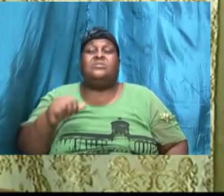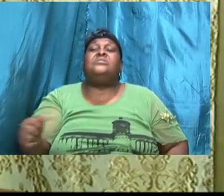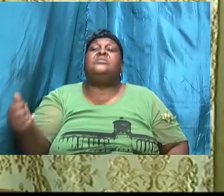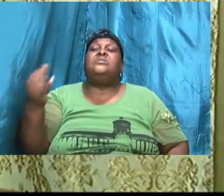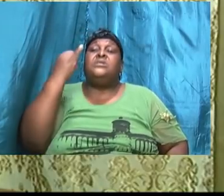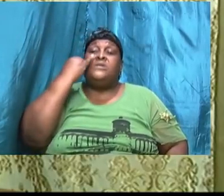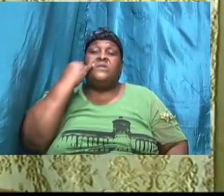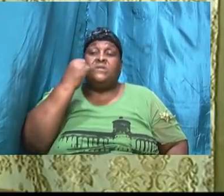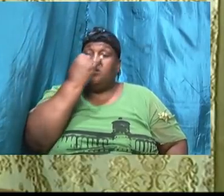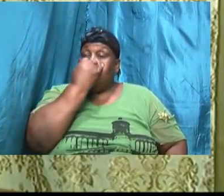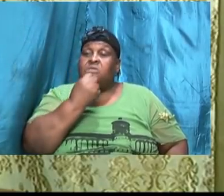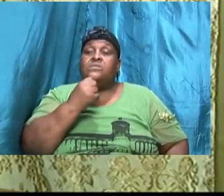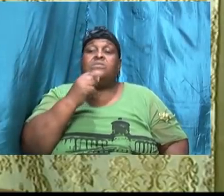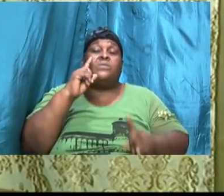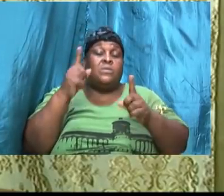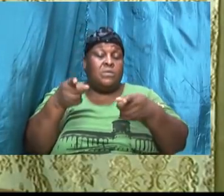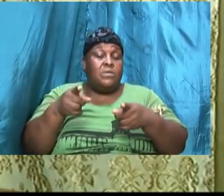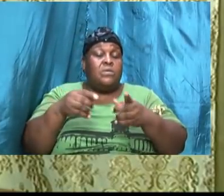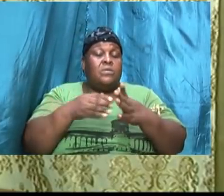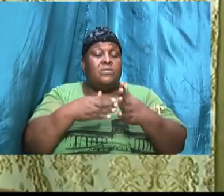to going against his enemy